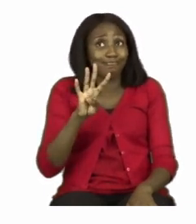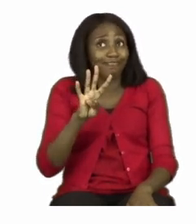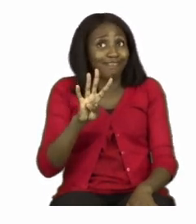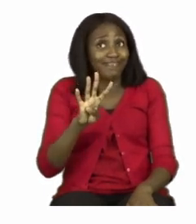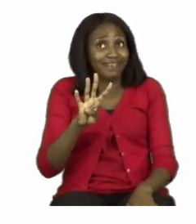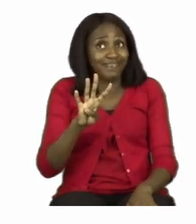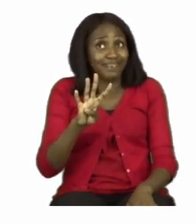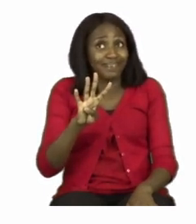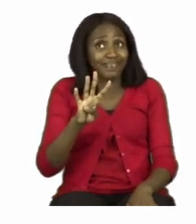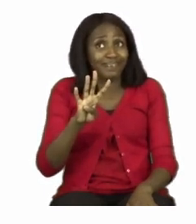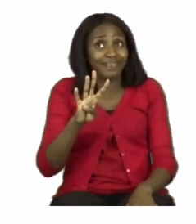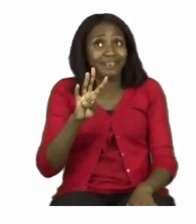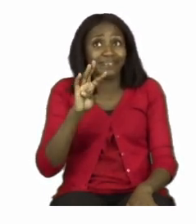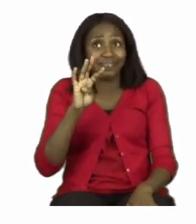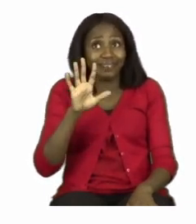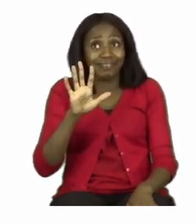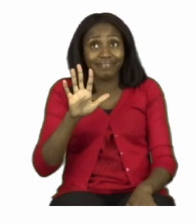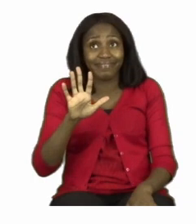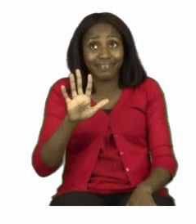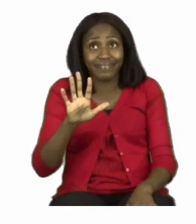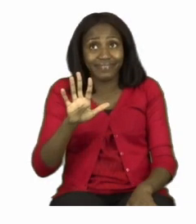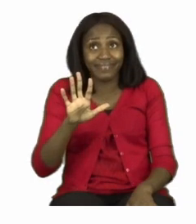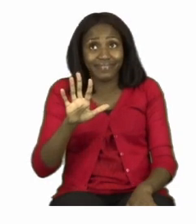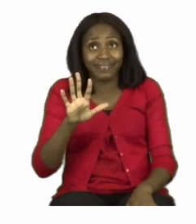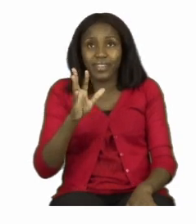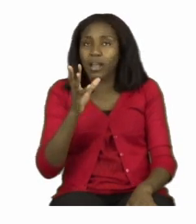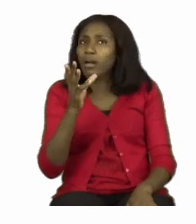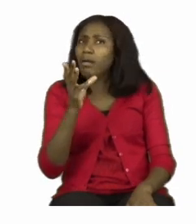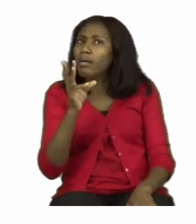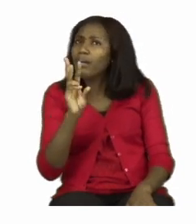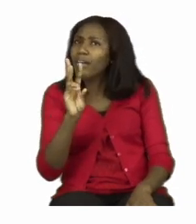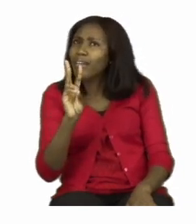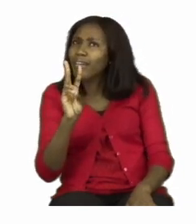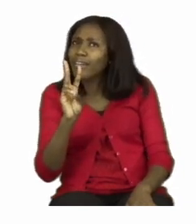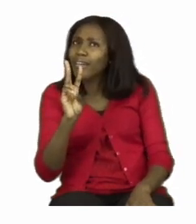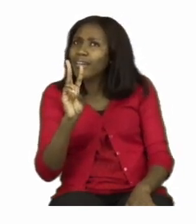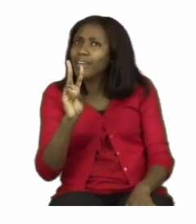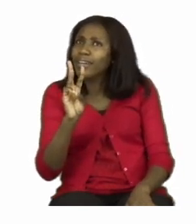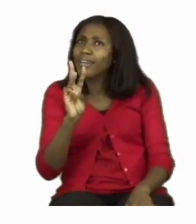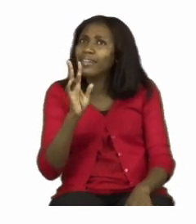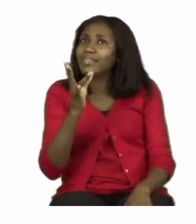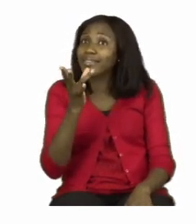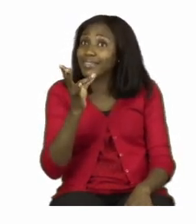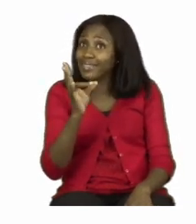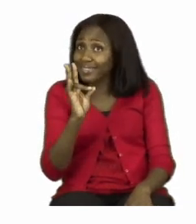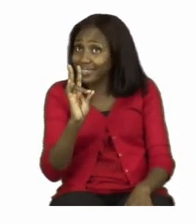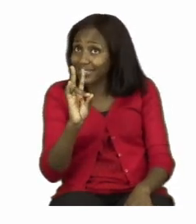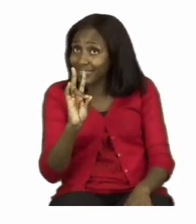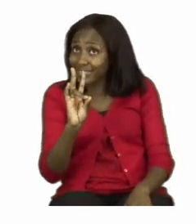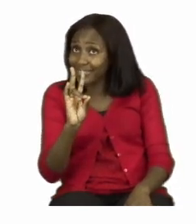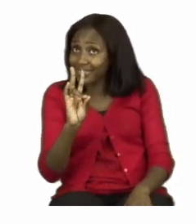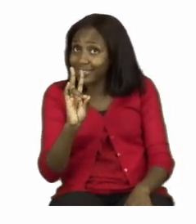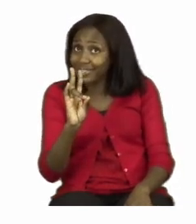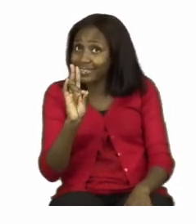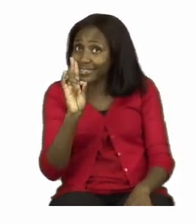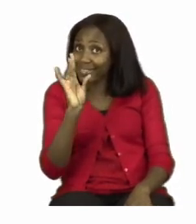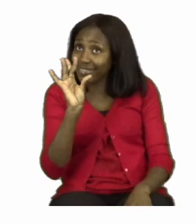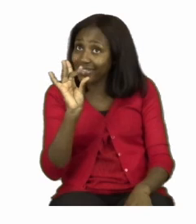four, five, six, seven,